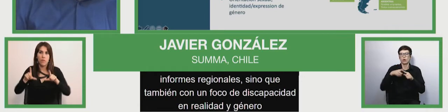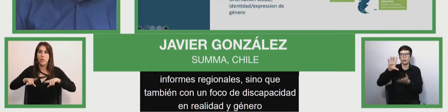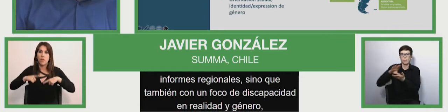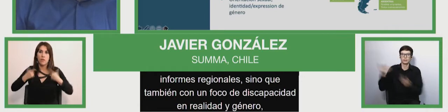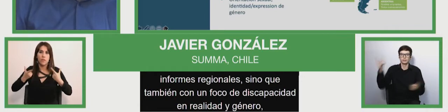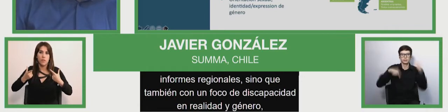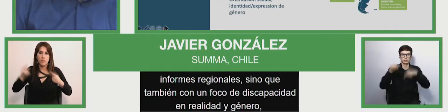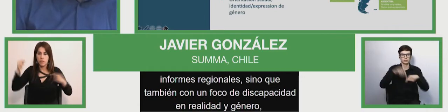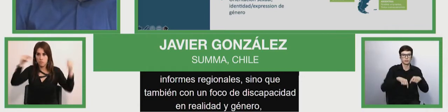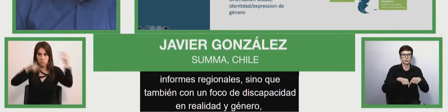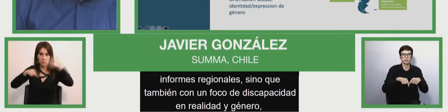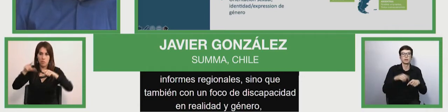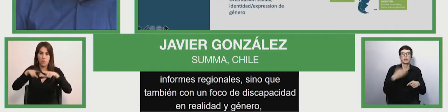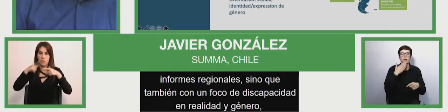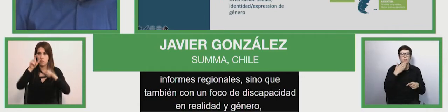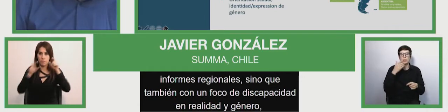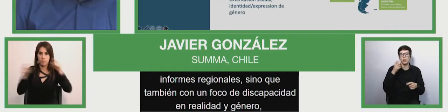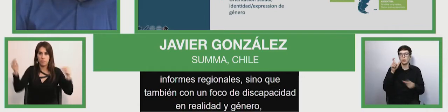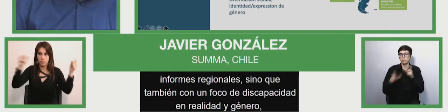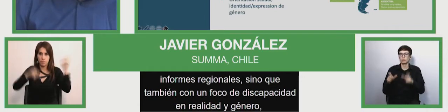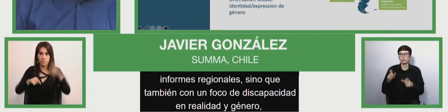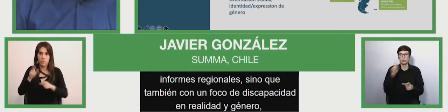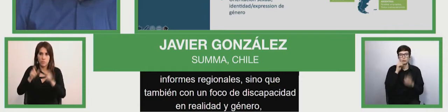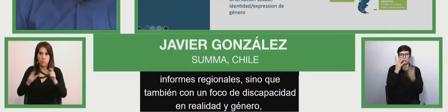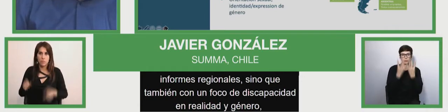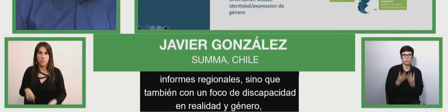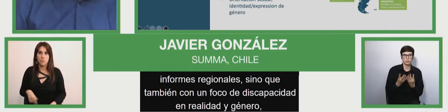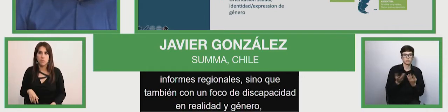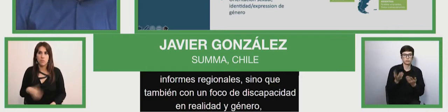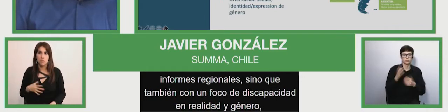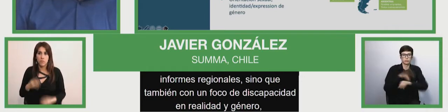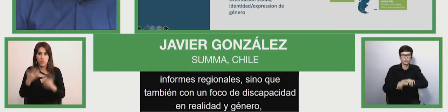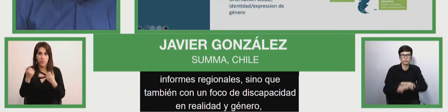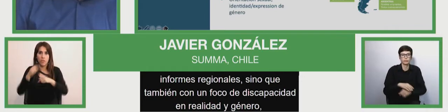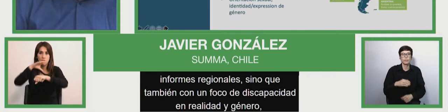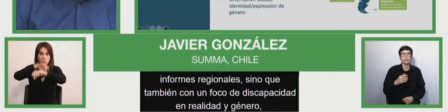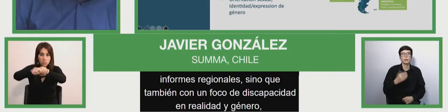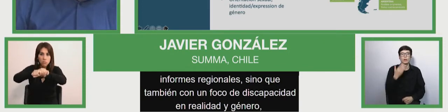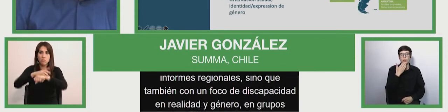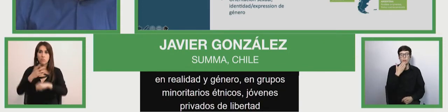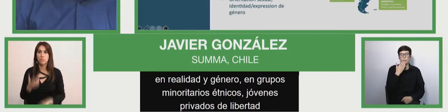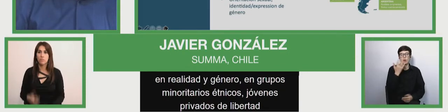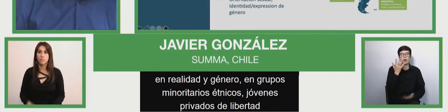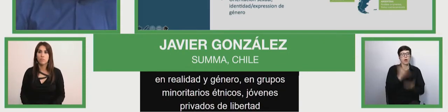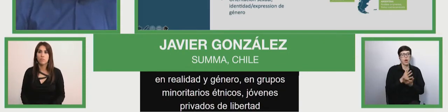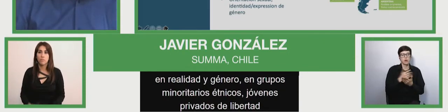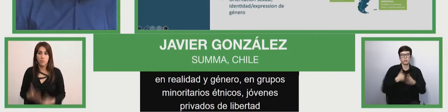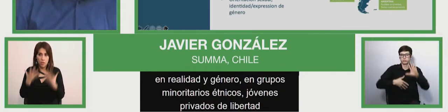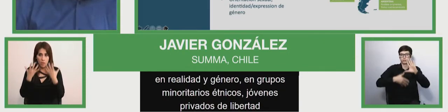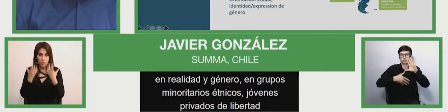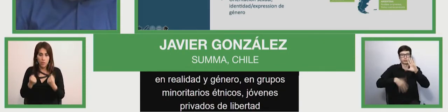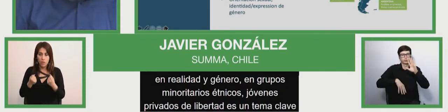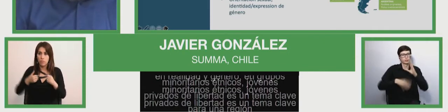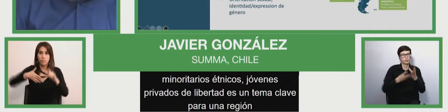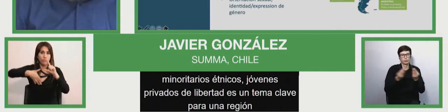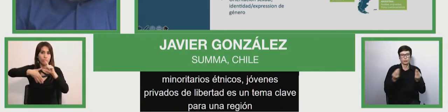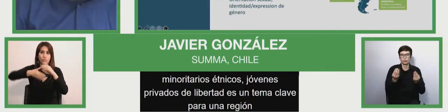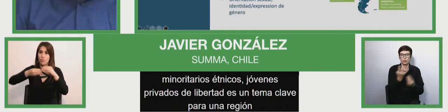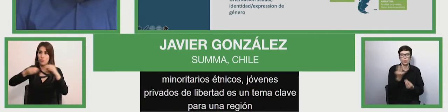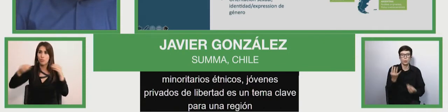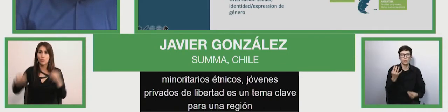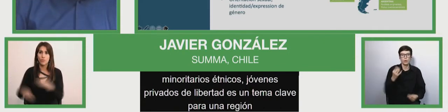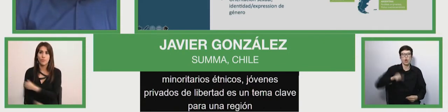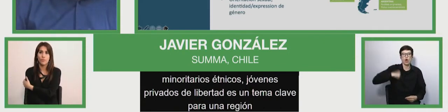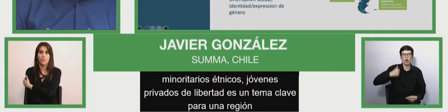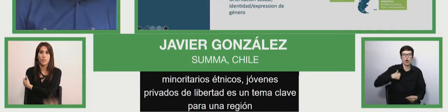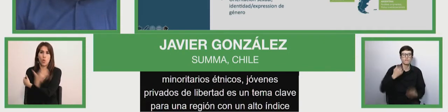freedom, youngsters deprived of freedom, where you have high levels of deprived